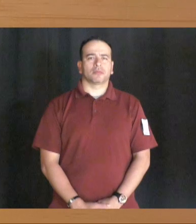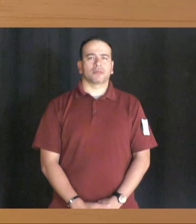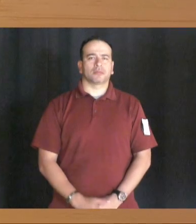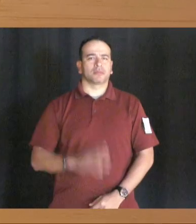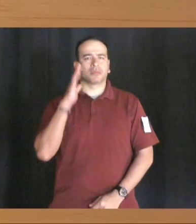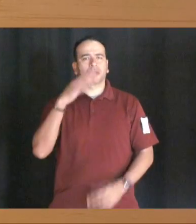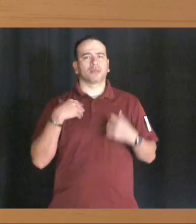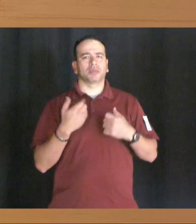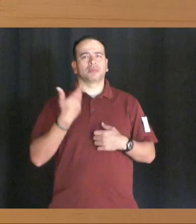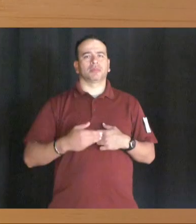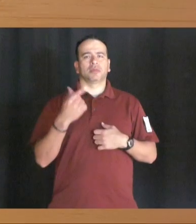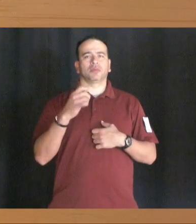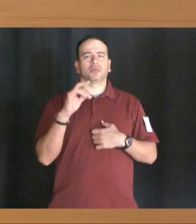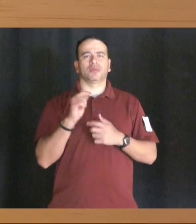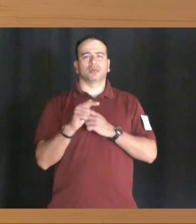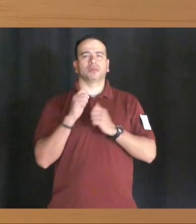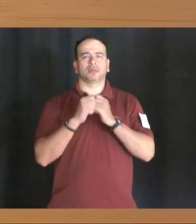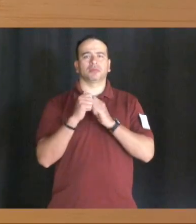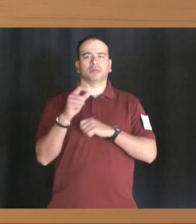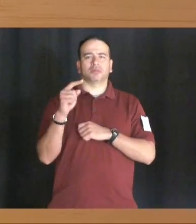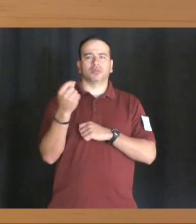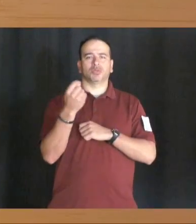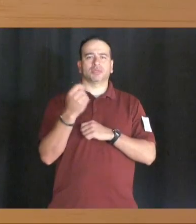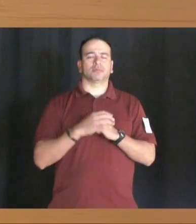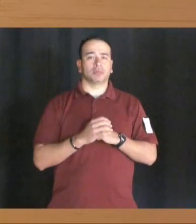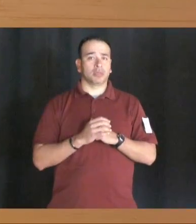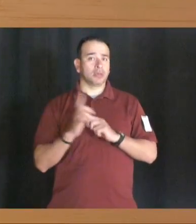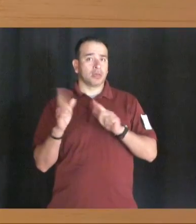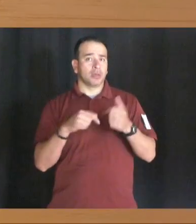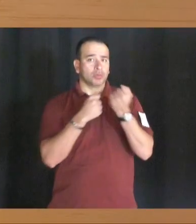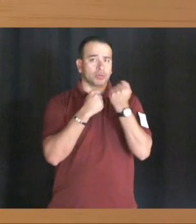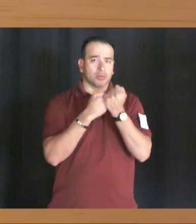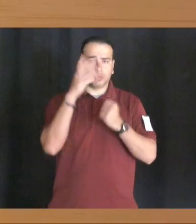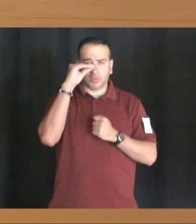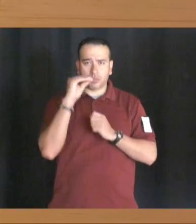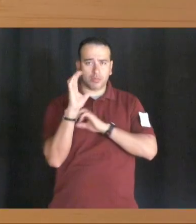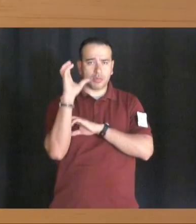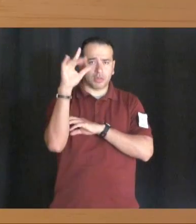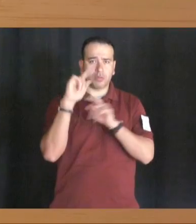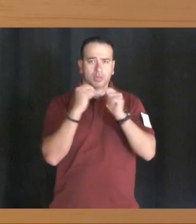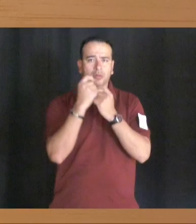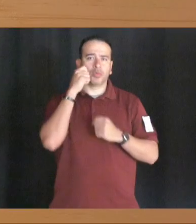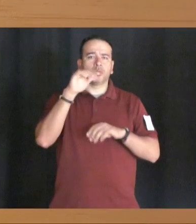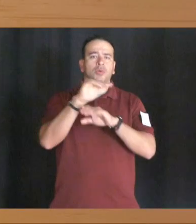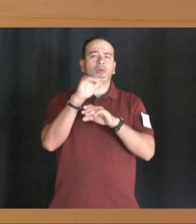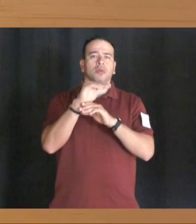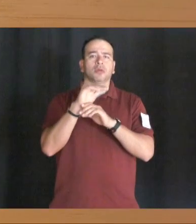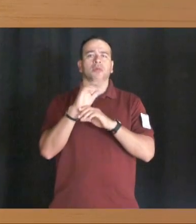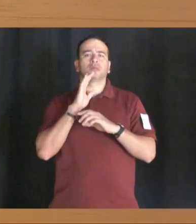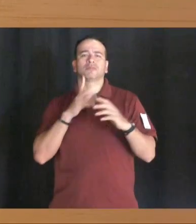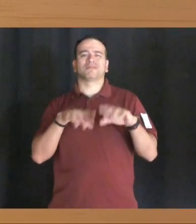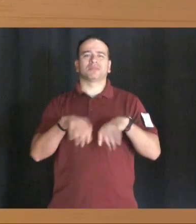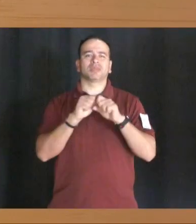Hey Braves, I'm Georgia. Here's your sports this Tuesday. Come out and support your boys basketball team tomorrow night as they travel and take